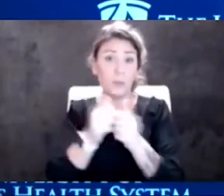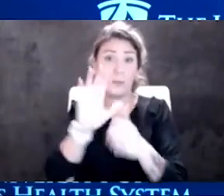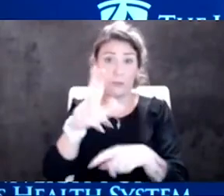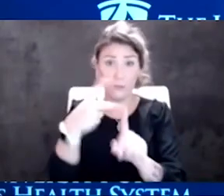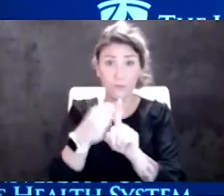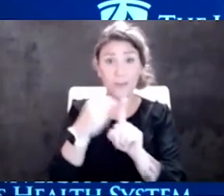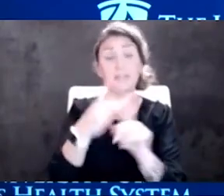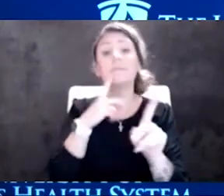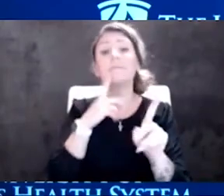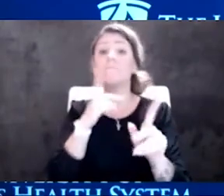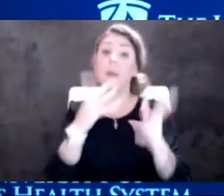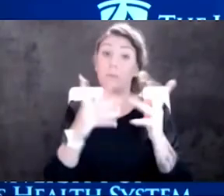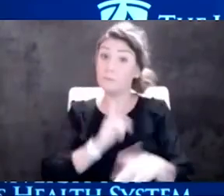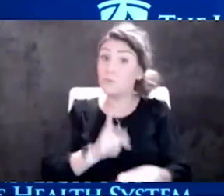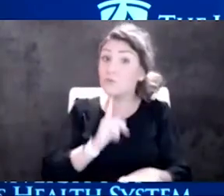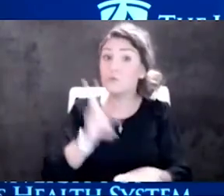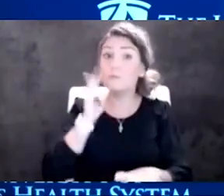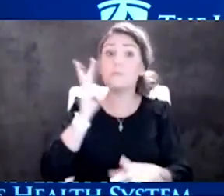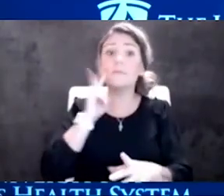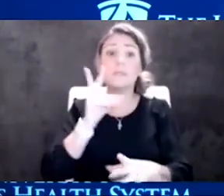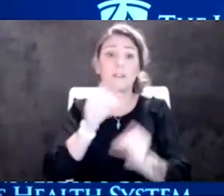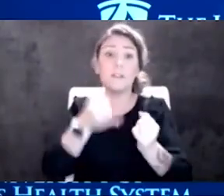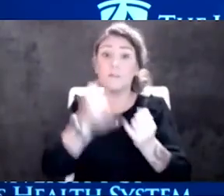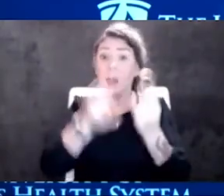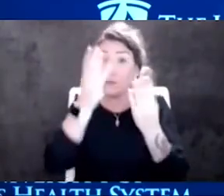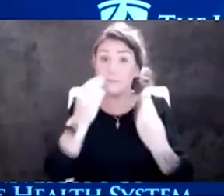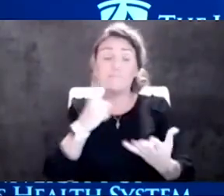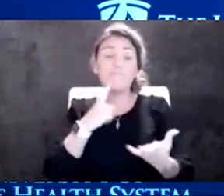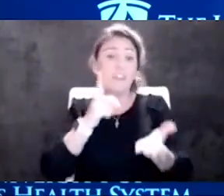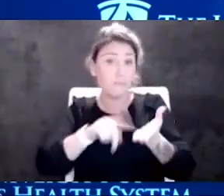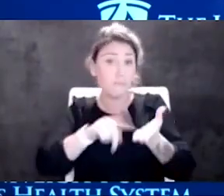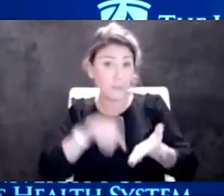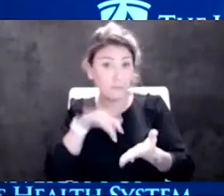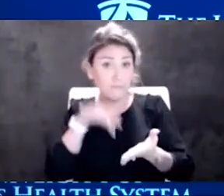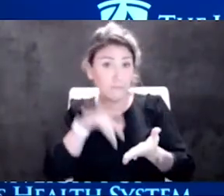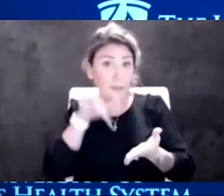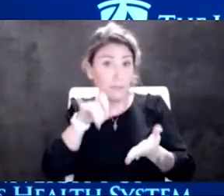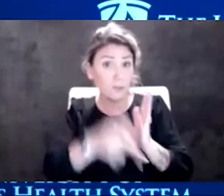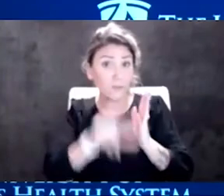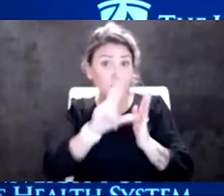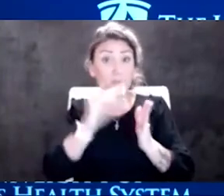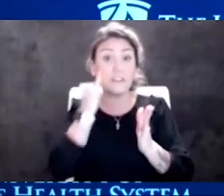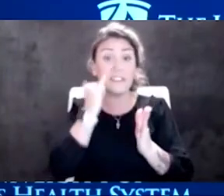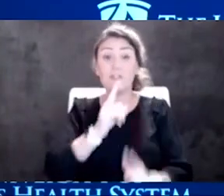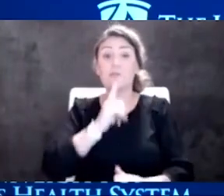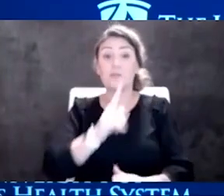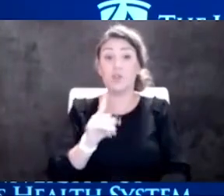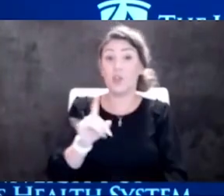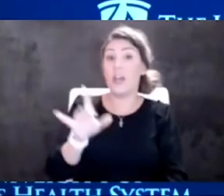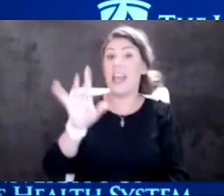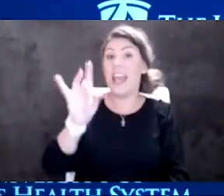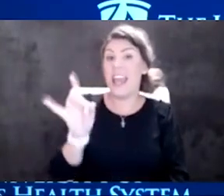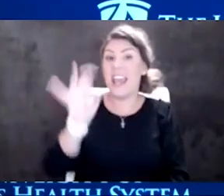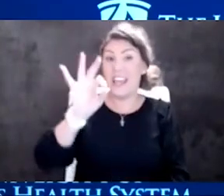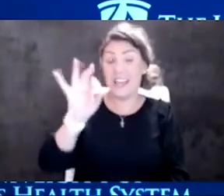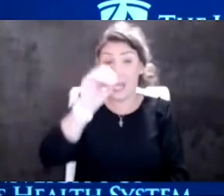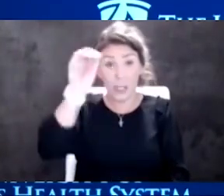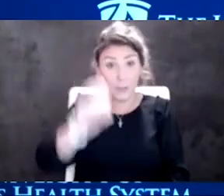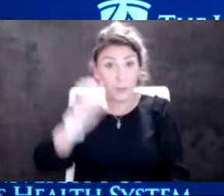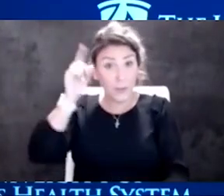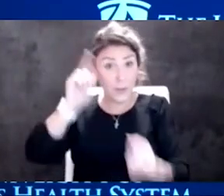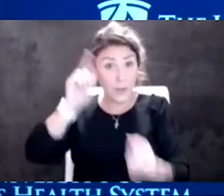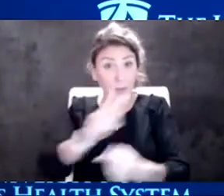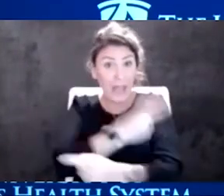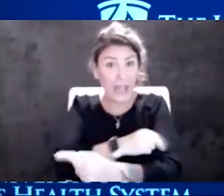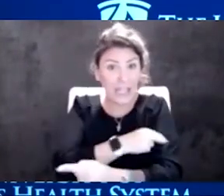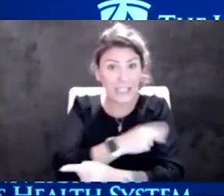this will be true. We got to see final data. got to look at the research studies, but if it holds true that there's an 89% reduction in hospitalization death with very few side